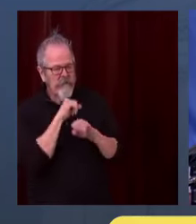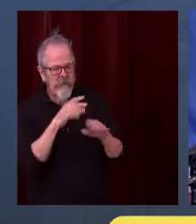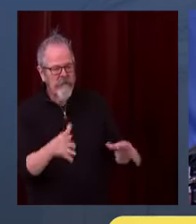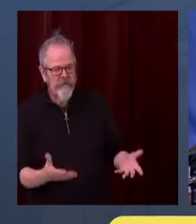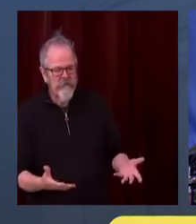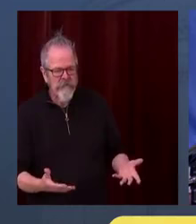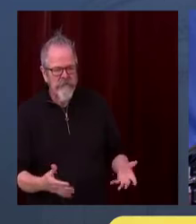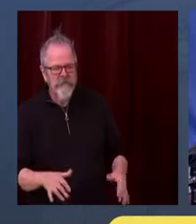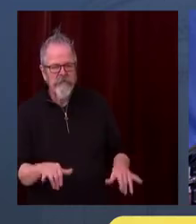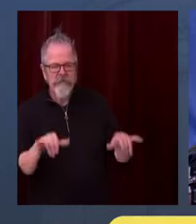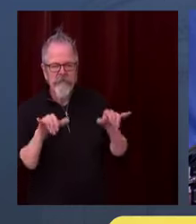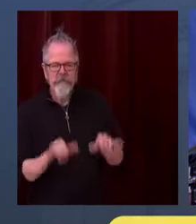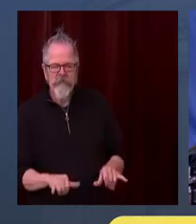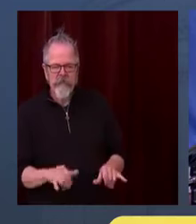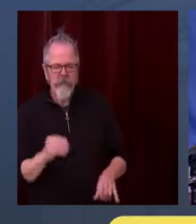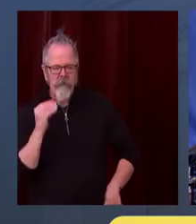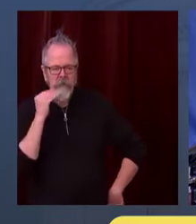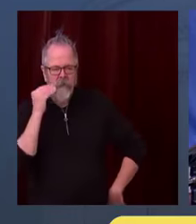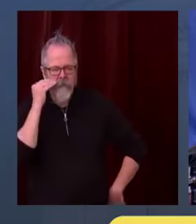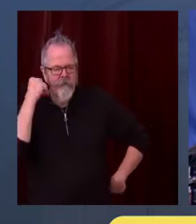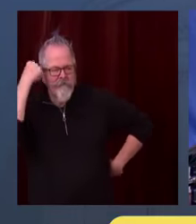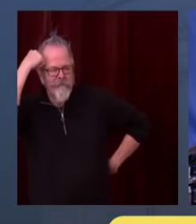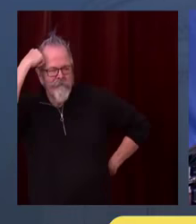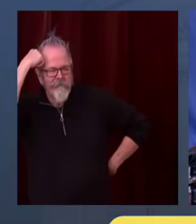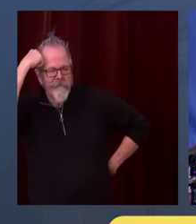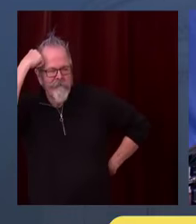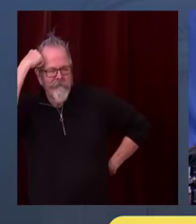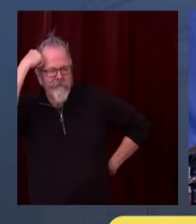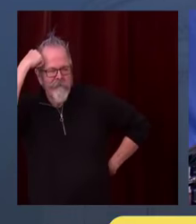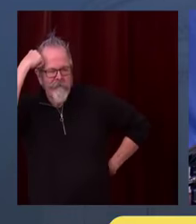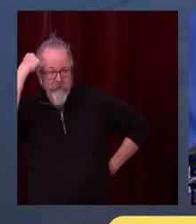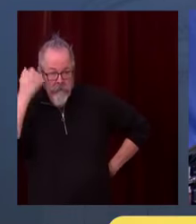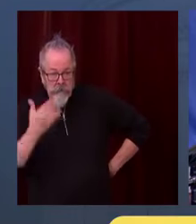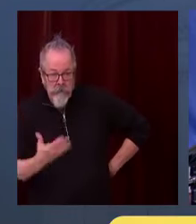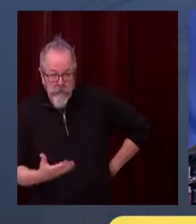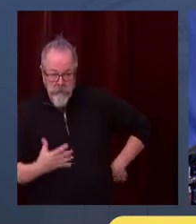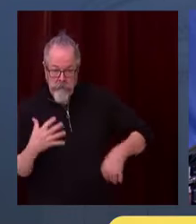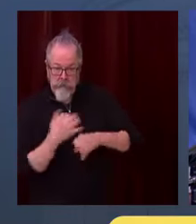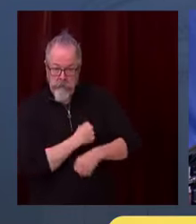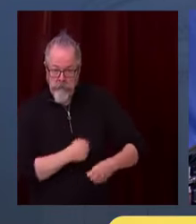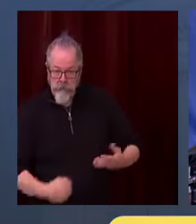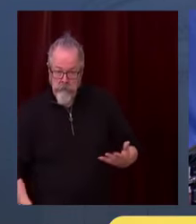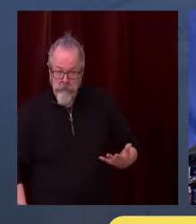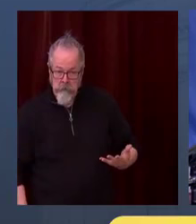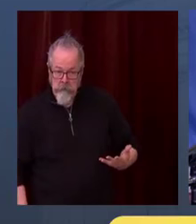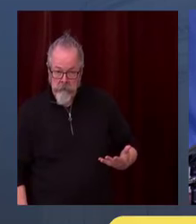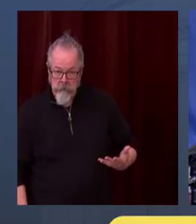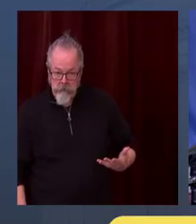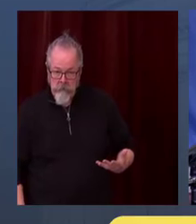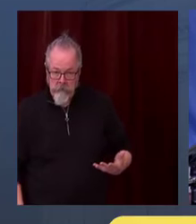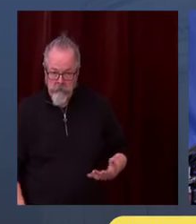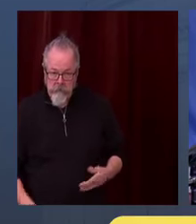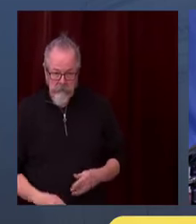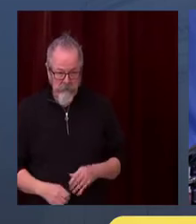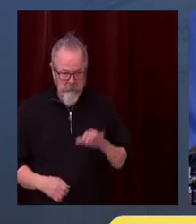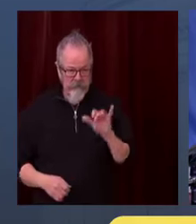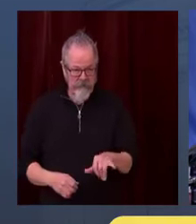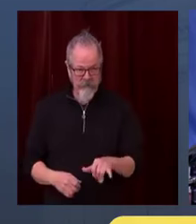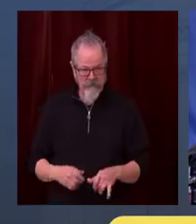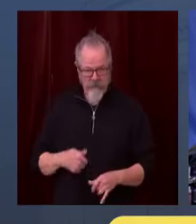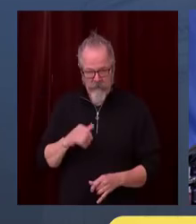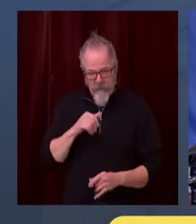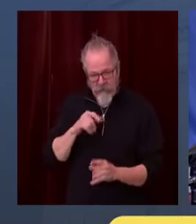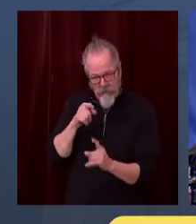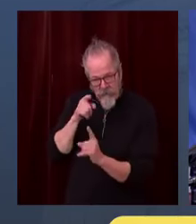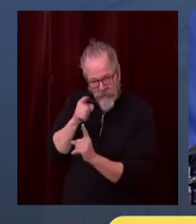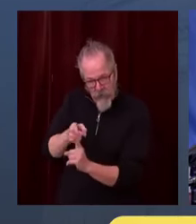give blood. I just had to find a way not to infect other people. And I was able to do that. And,